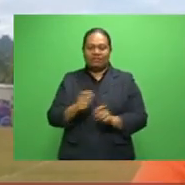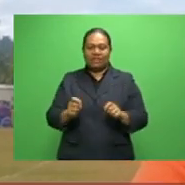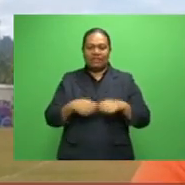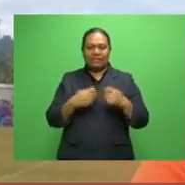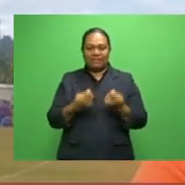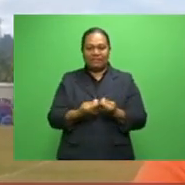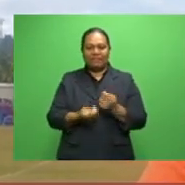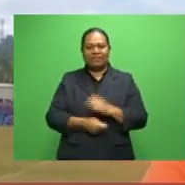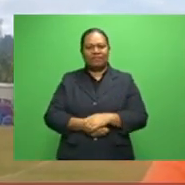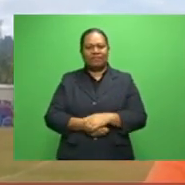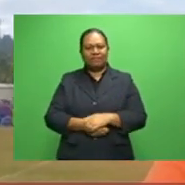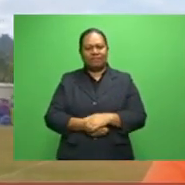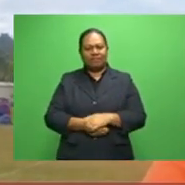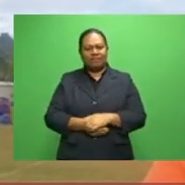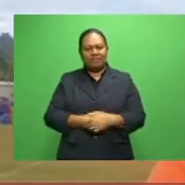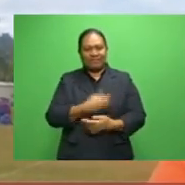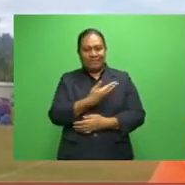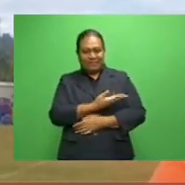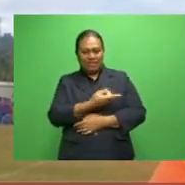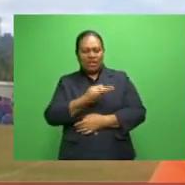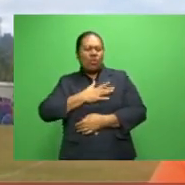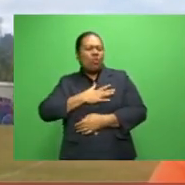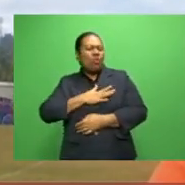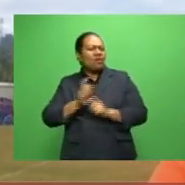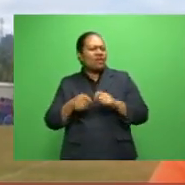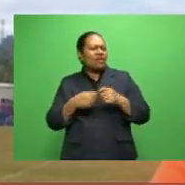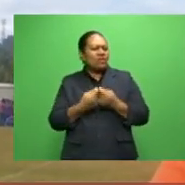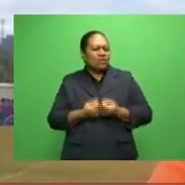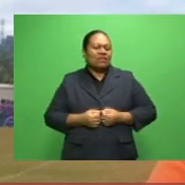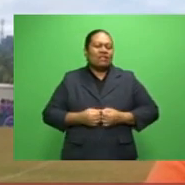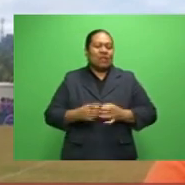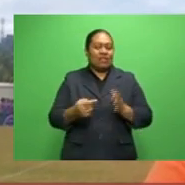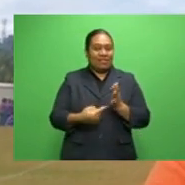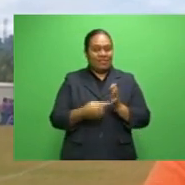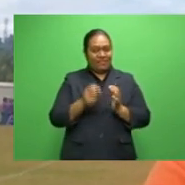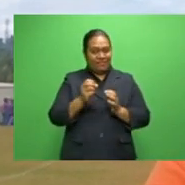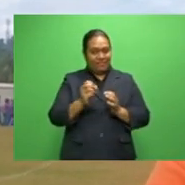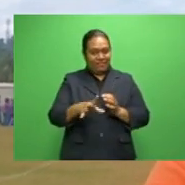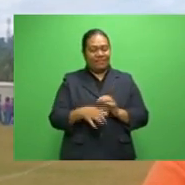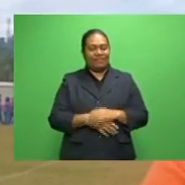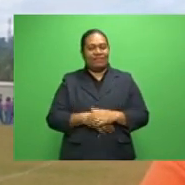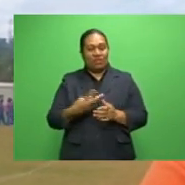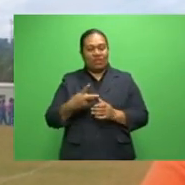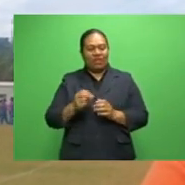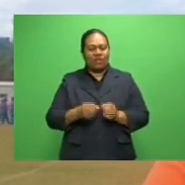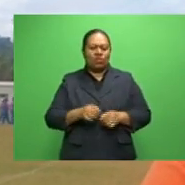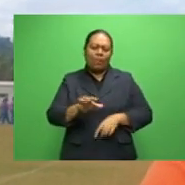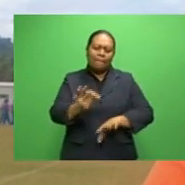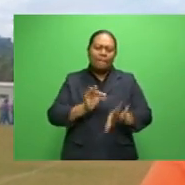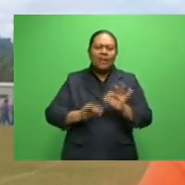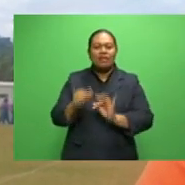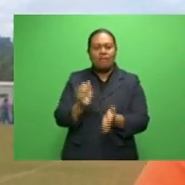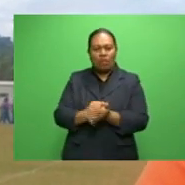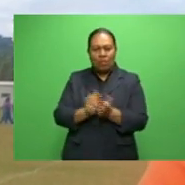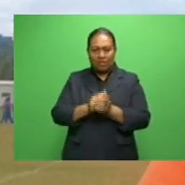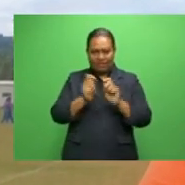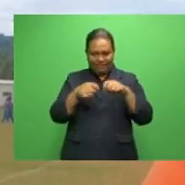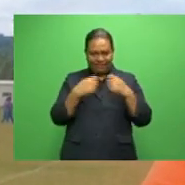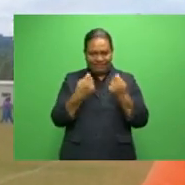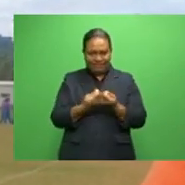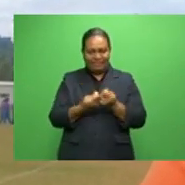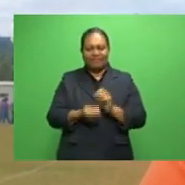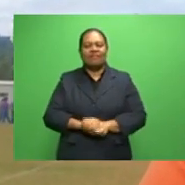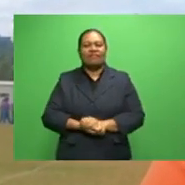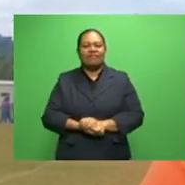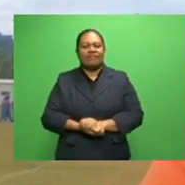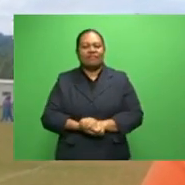But we want to get the T20 started in order for us to be better placed in selecting a proper squad, a